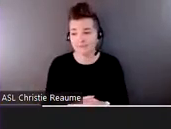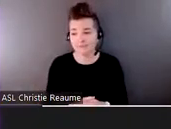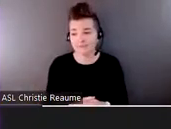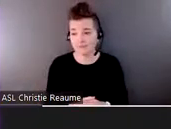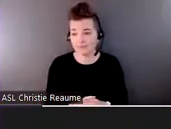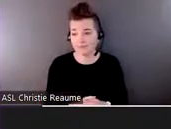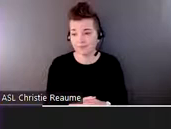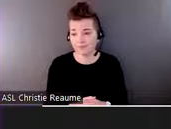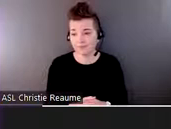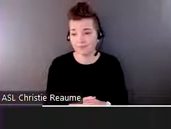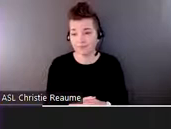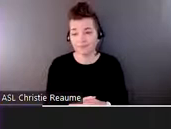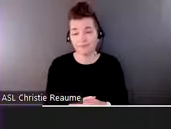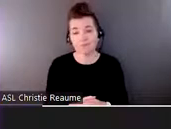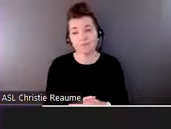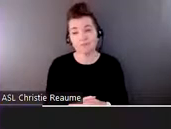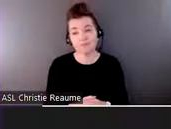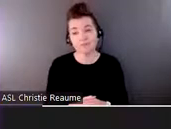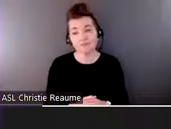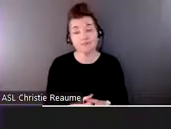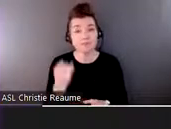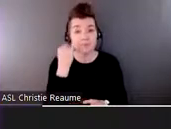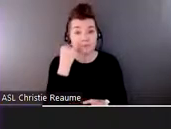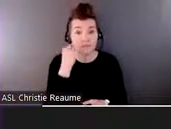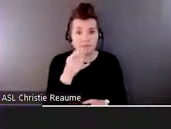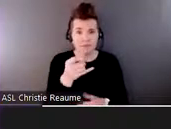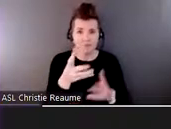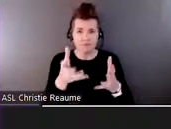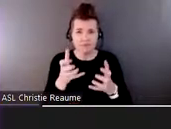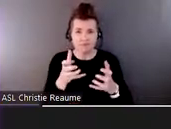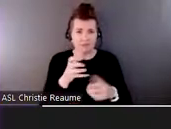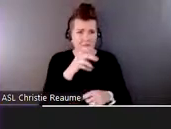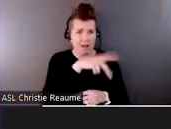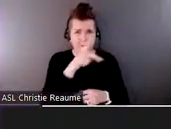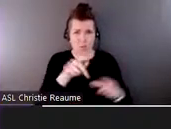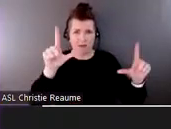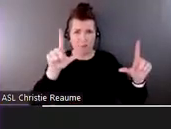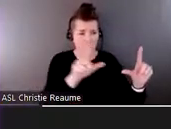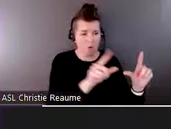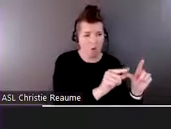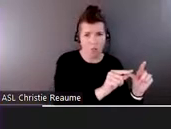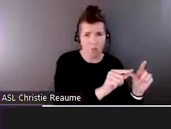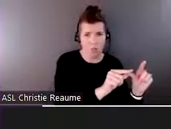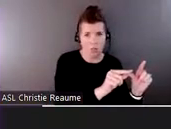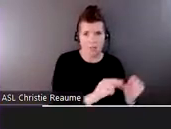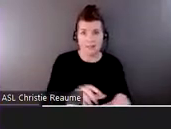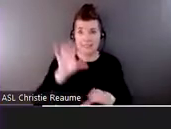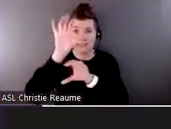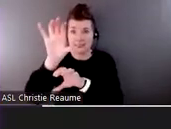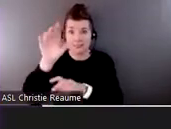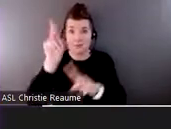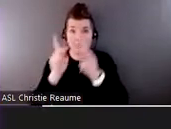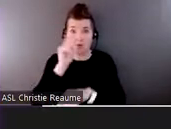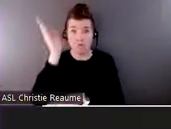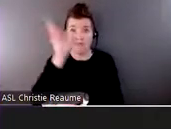you want to make the speakers larger as the PowerPoint is up, you can pull the screen across to the left and